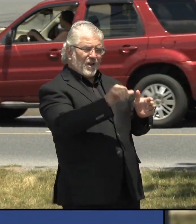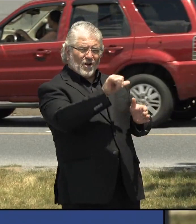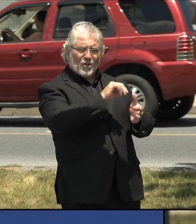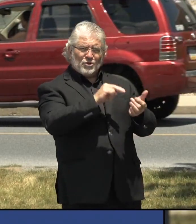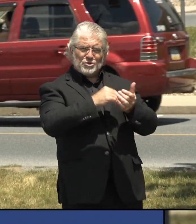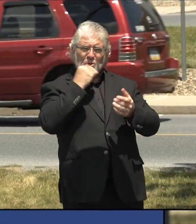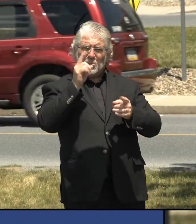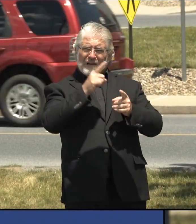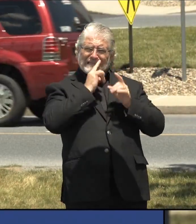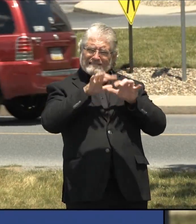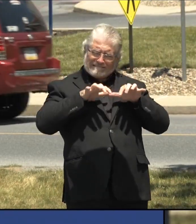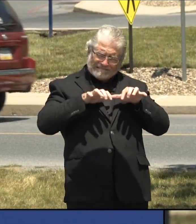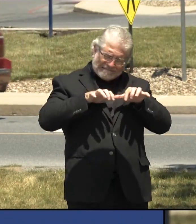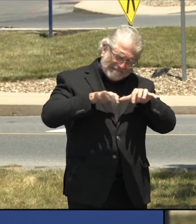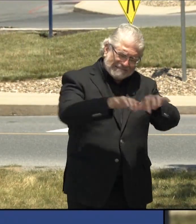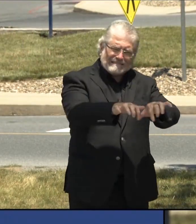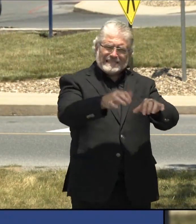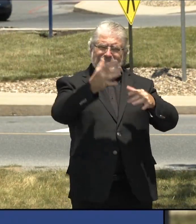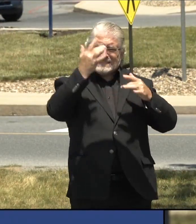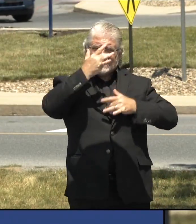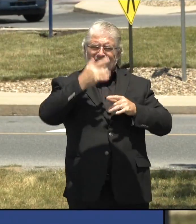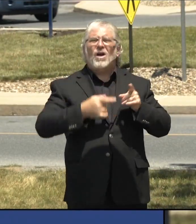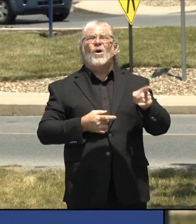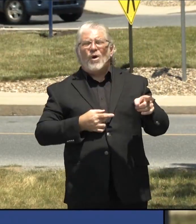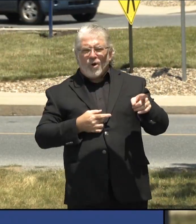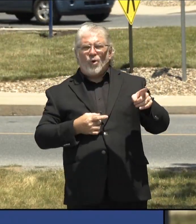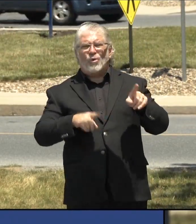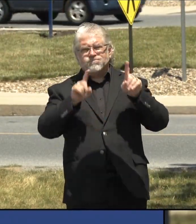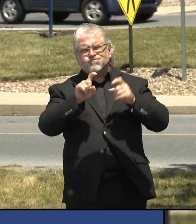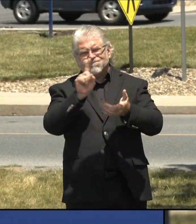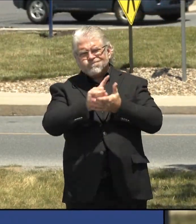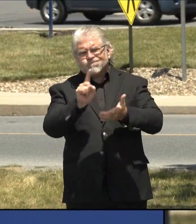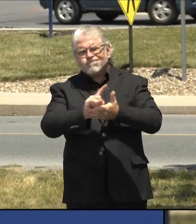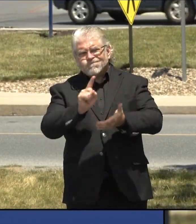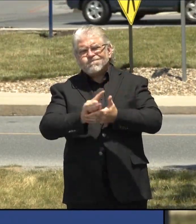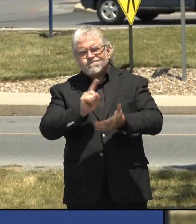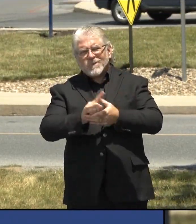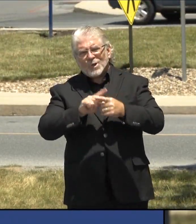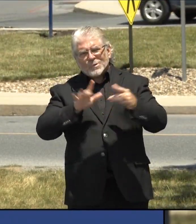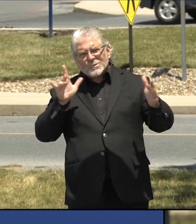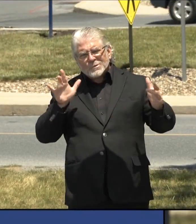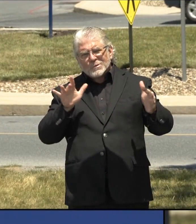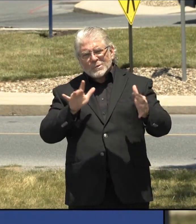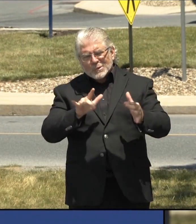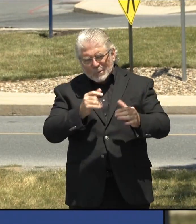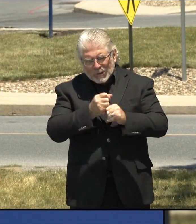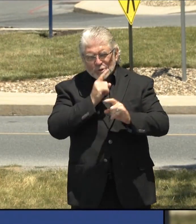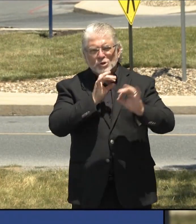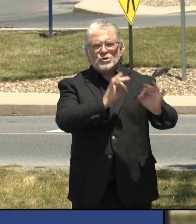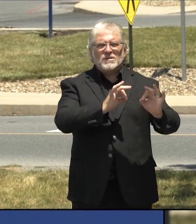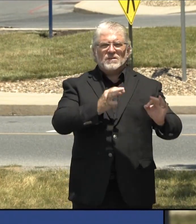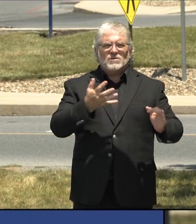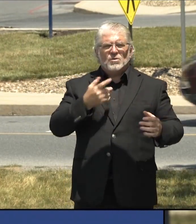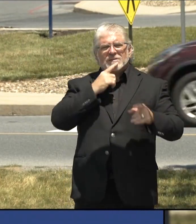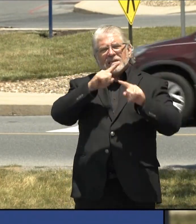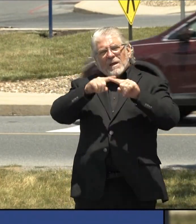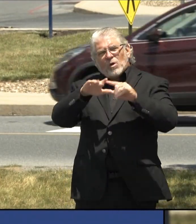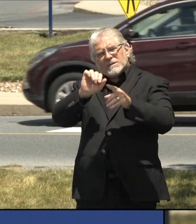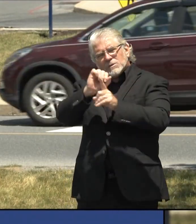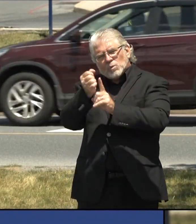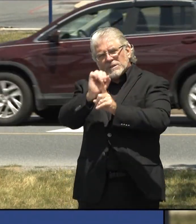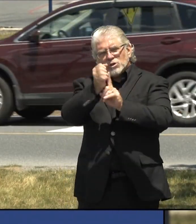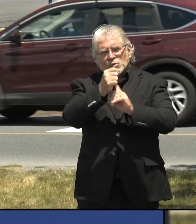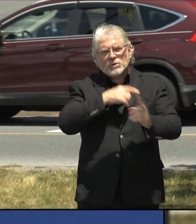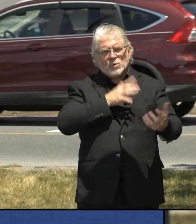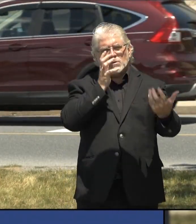county that has had a very high prevalence, well, they're going to need to retest much more. So we're going to individualize that and work with the nursing homes on it. Just to